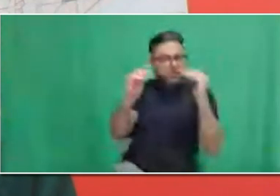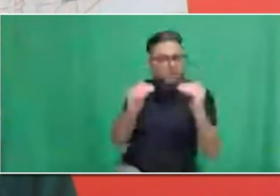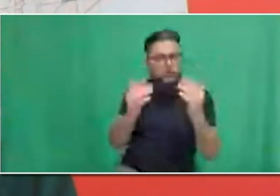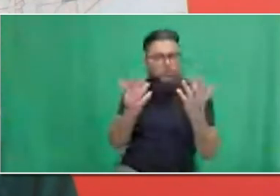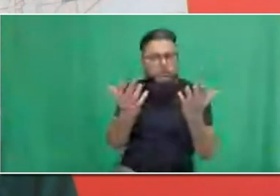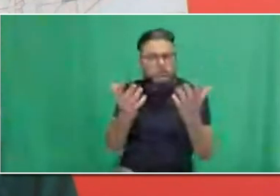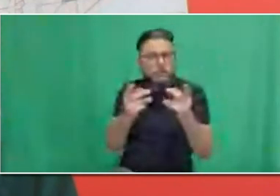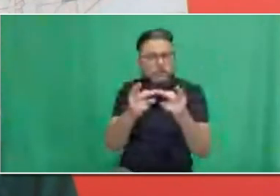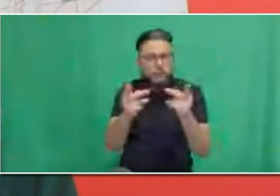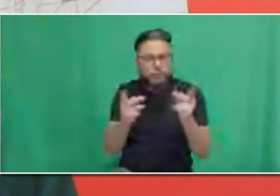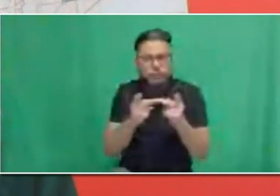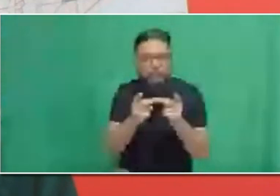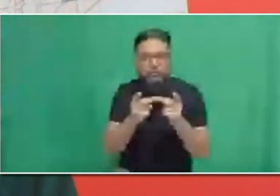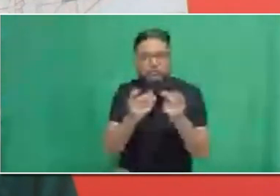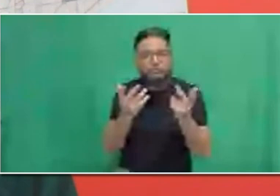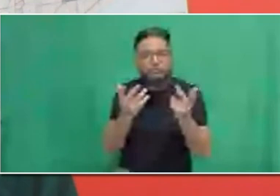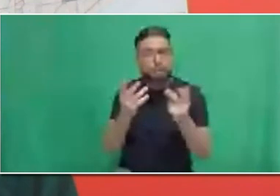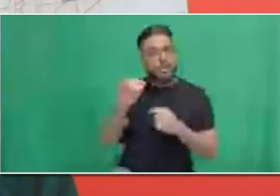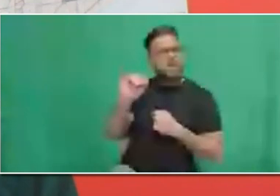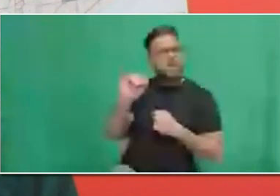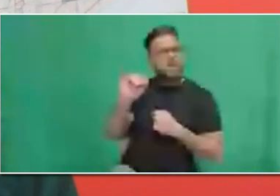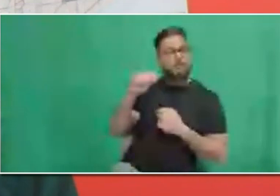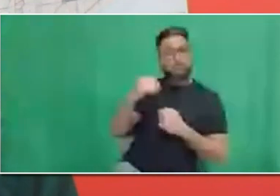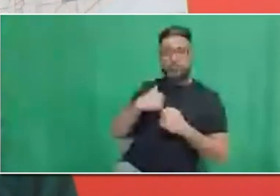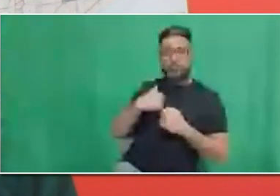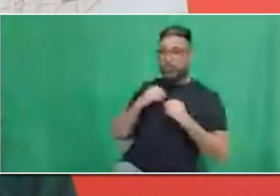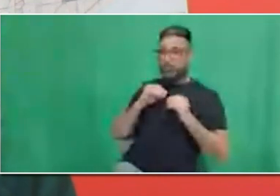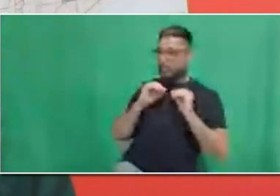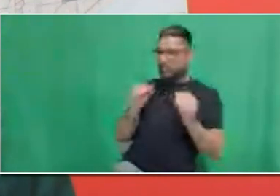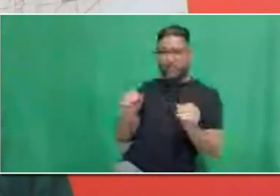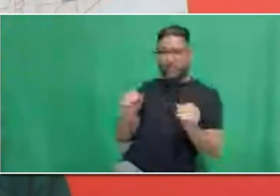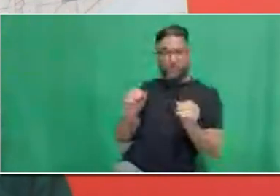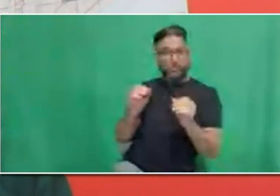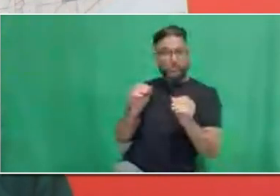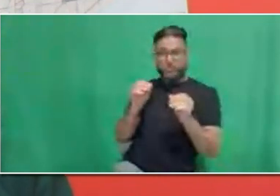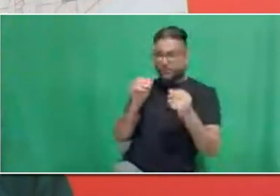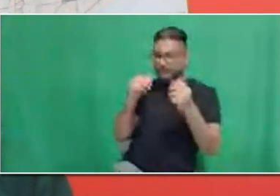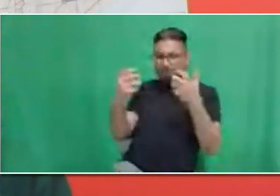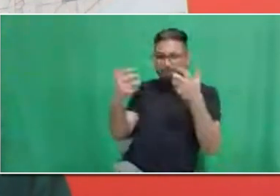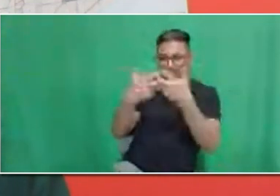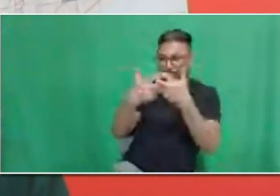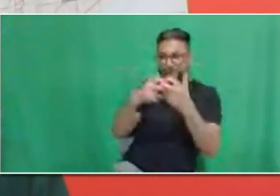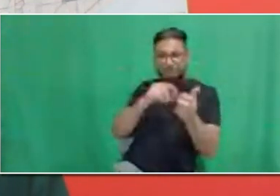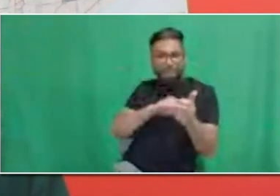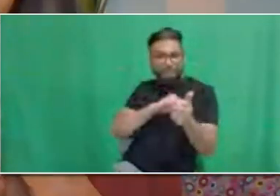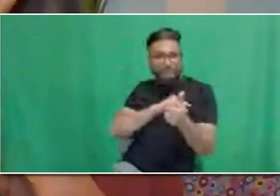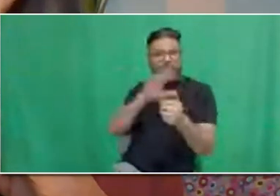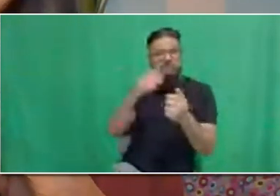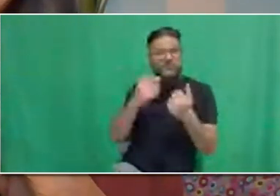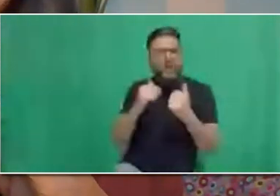TTC. So, what should I do? Marika, can you help with this one?